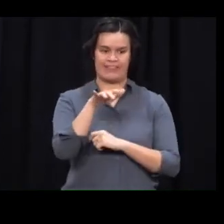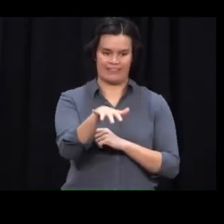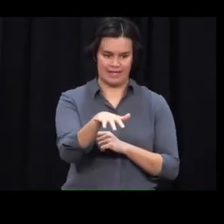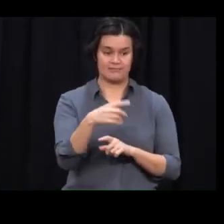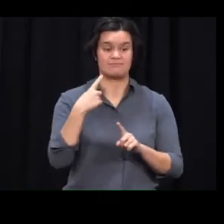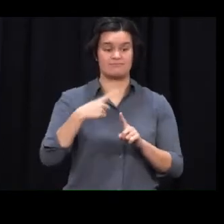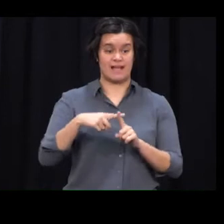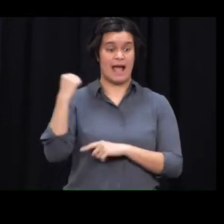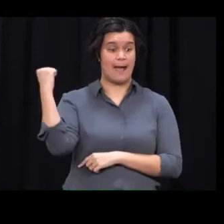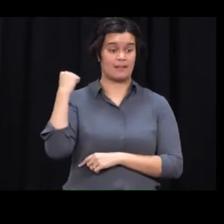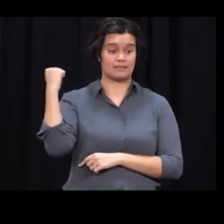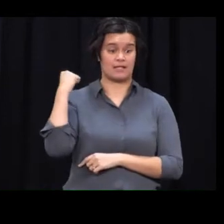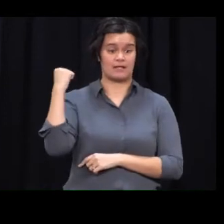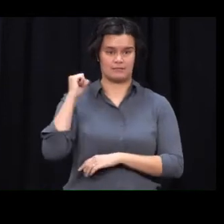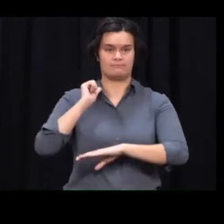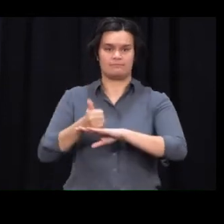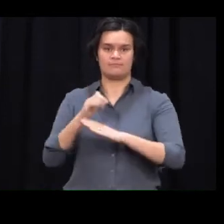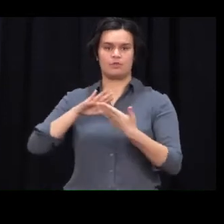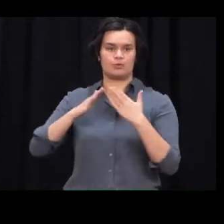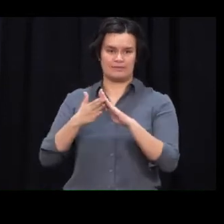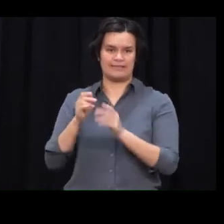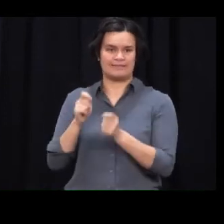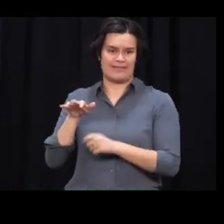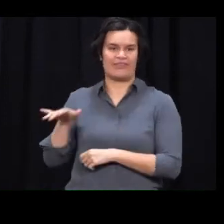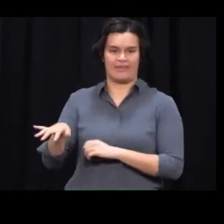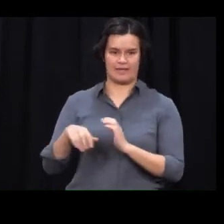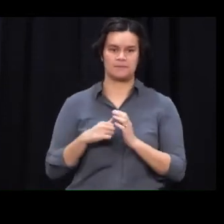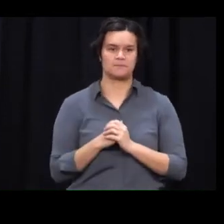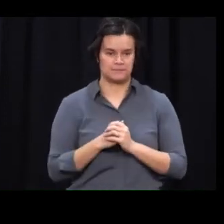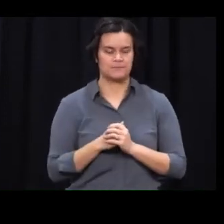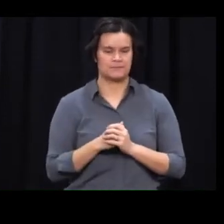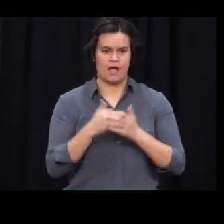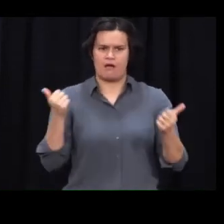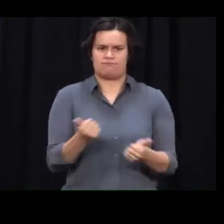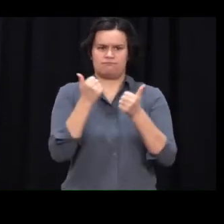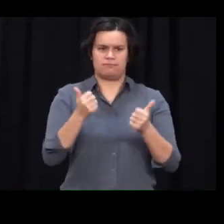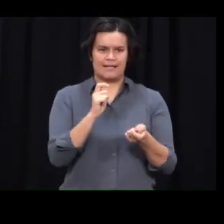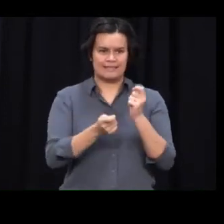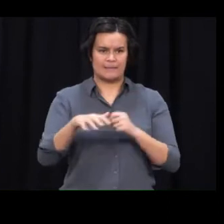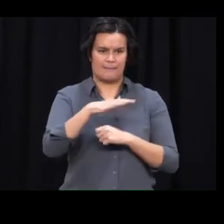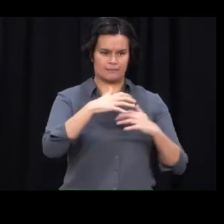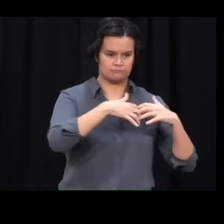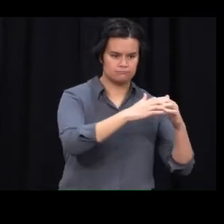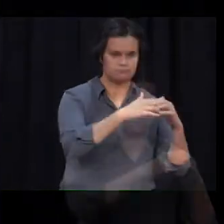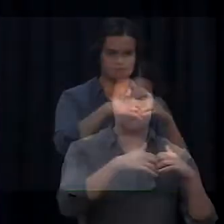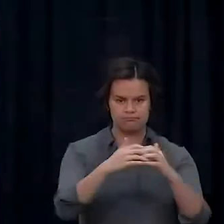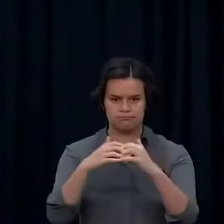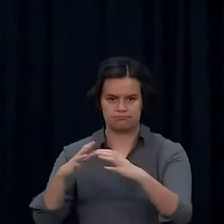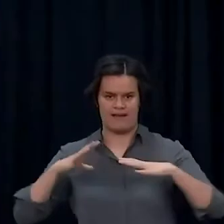All DHBs continue to provide good access to testing across the region and there are good numbers of tests across the country.